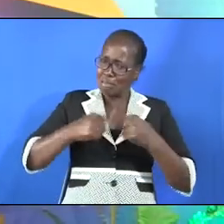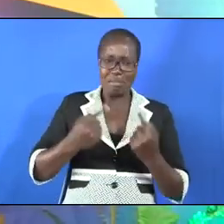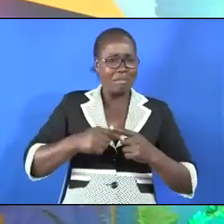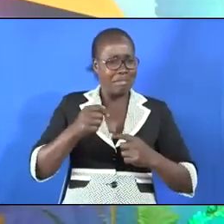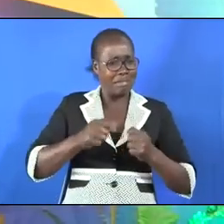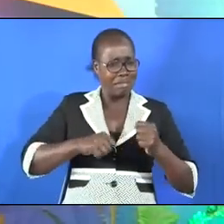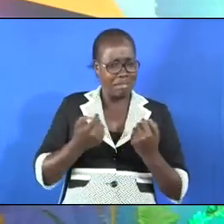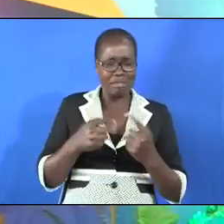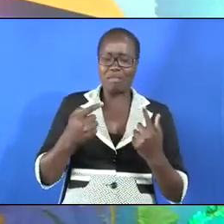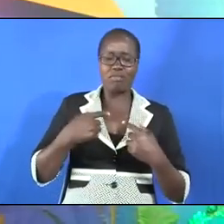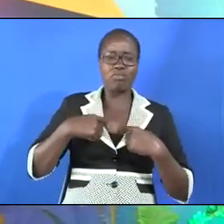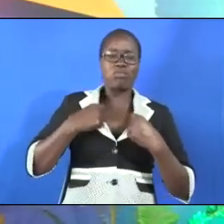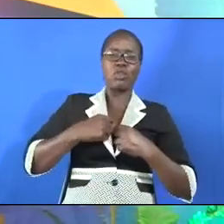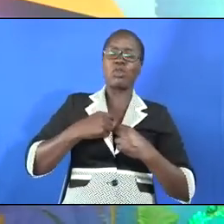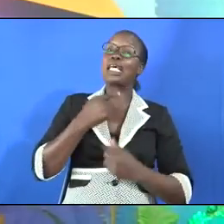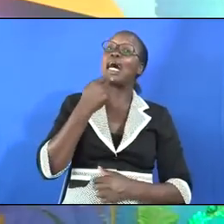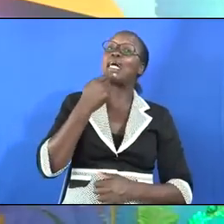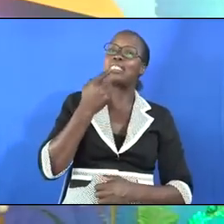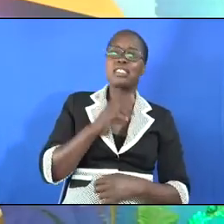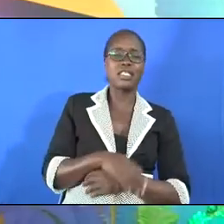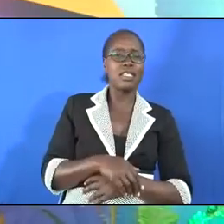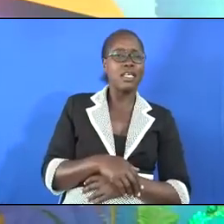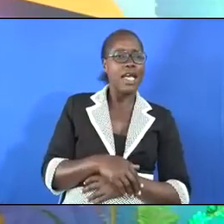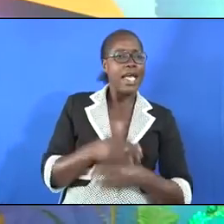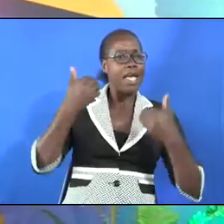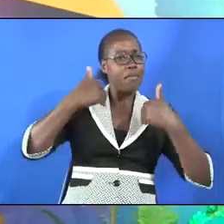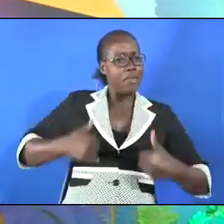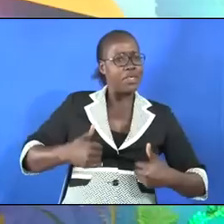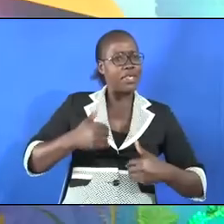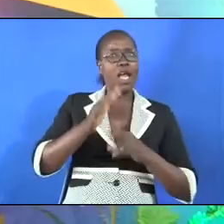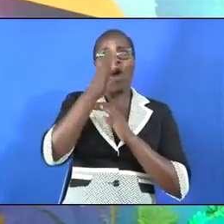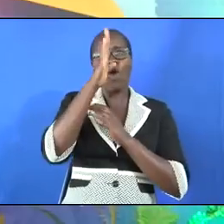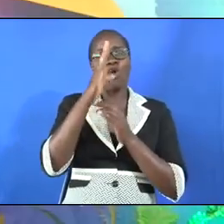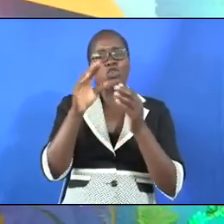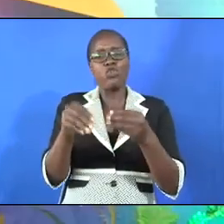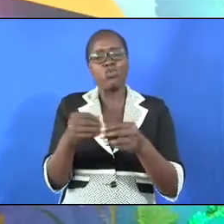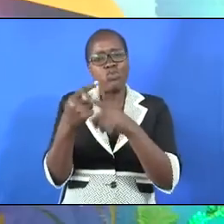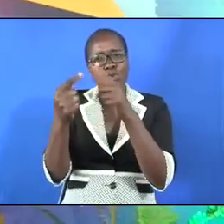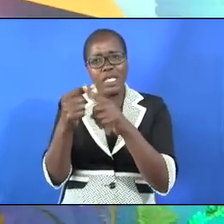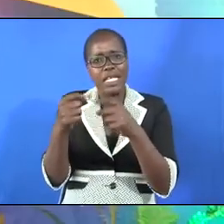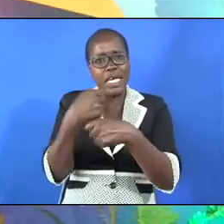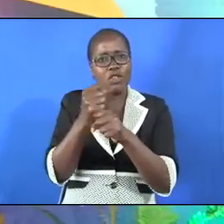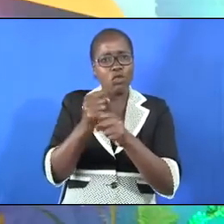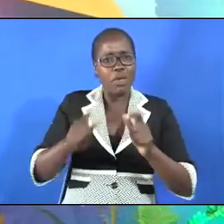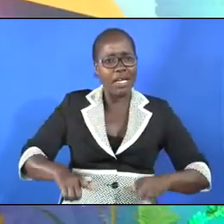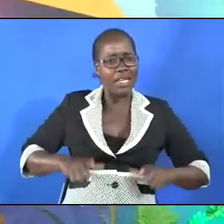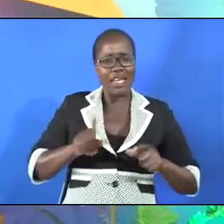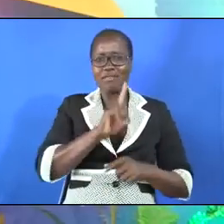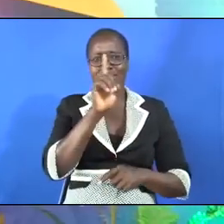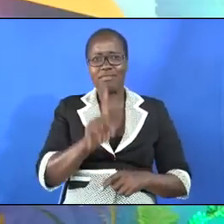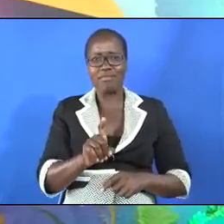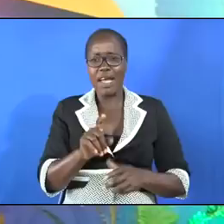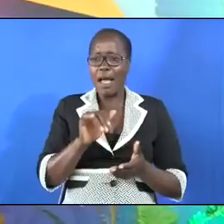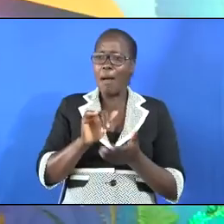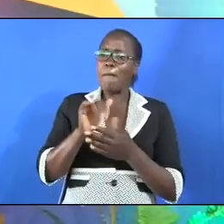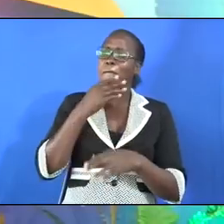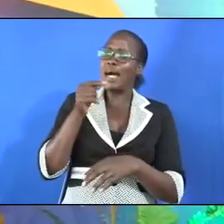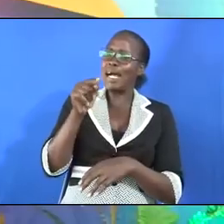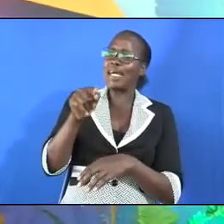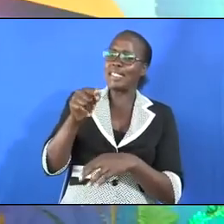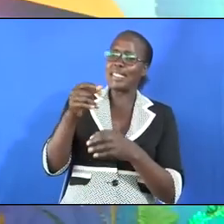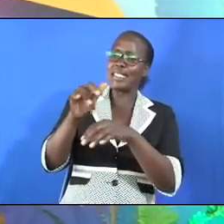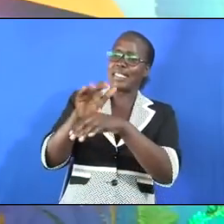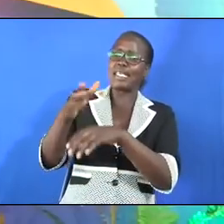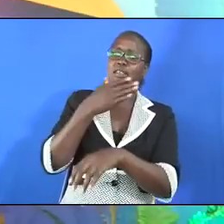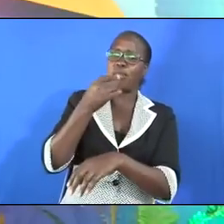clothes and said, am I God to kill and to make a life? That this man sends a